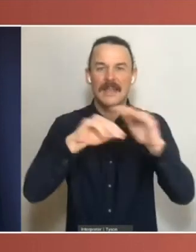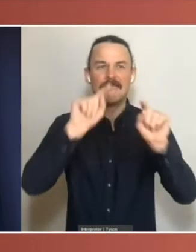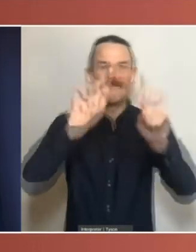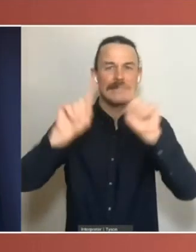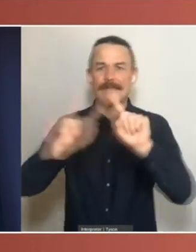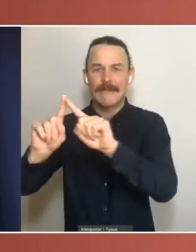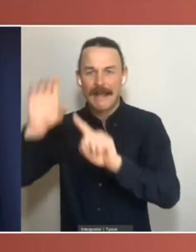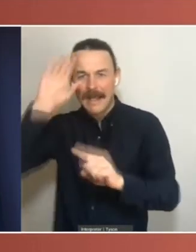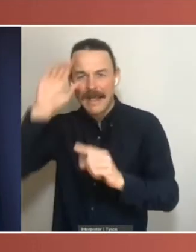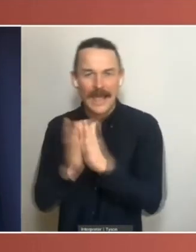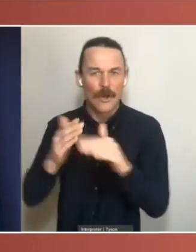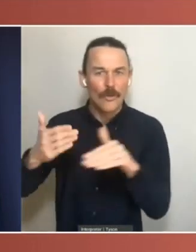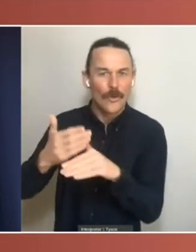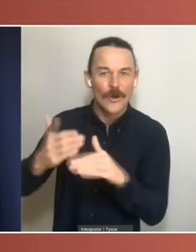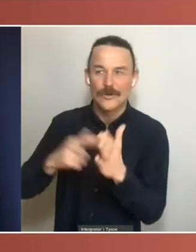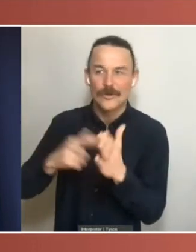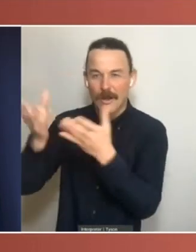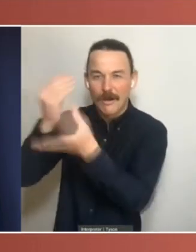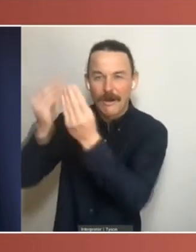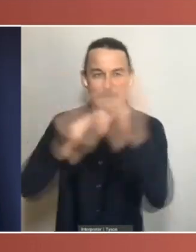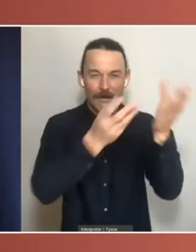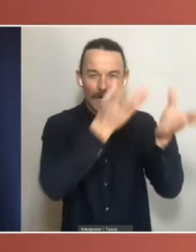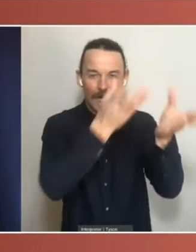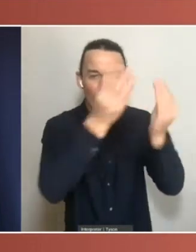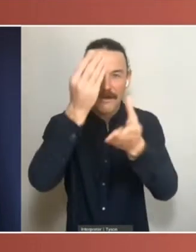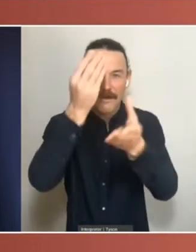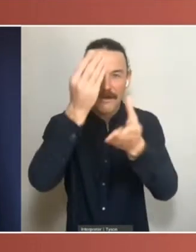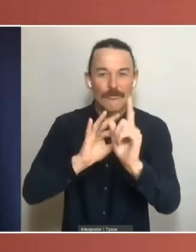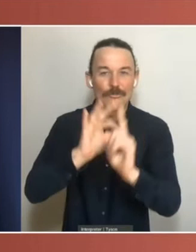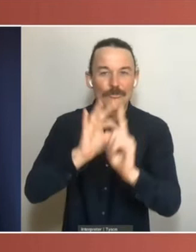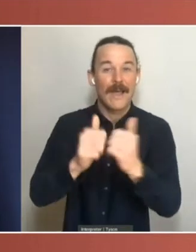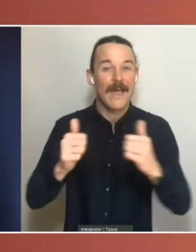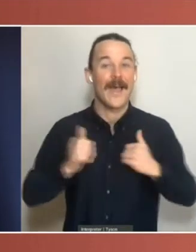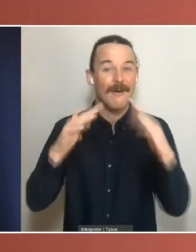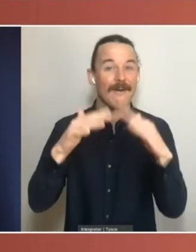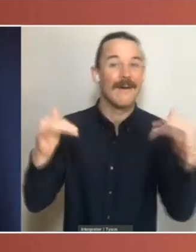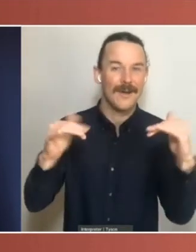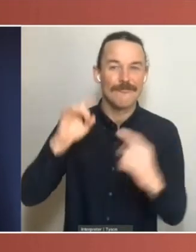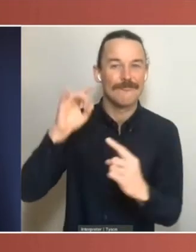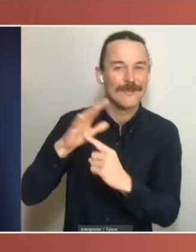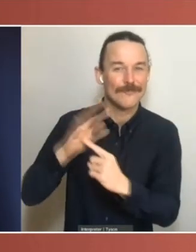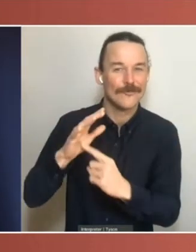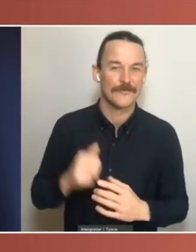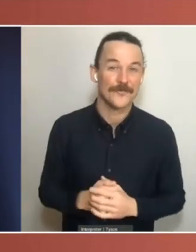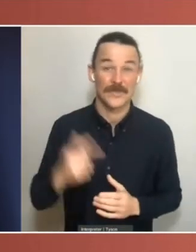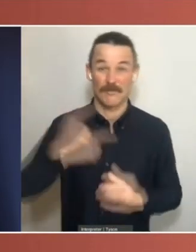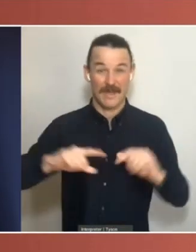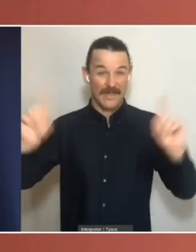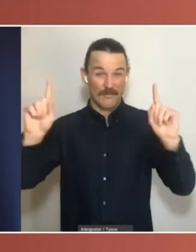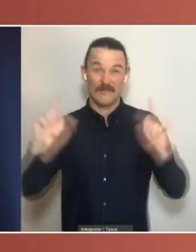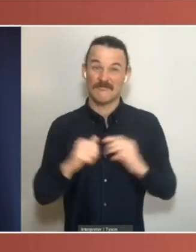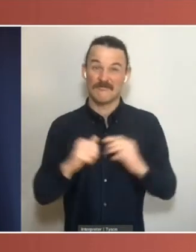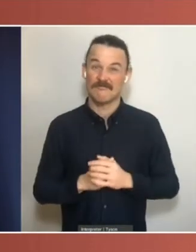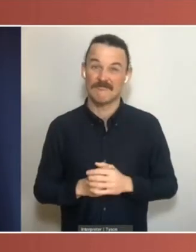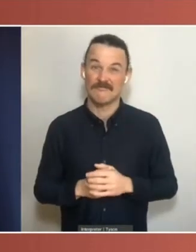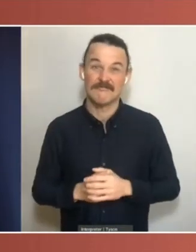or weaken or invigorate or not, democracy is important because at the moment the trend is globally,